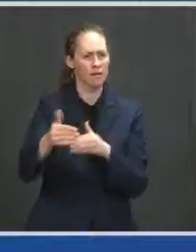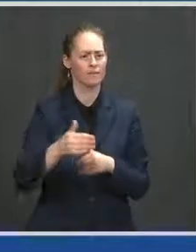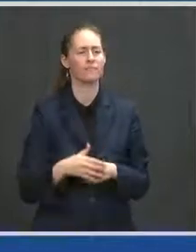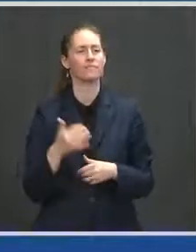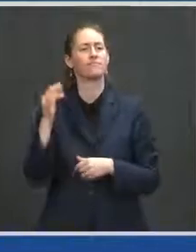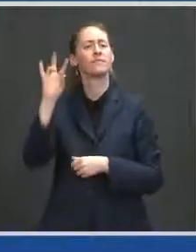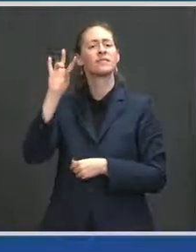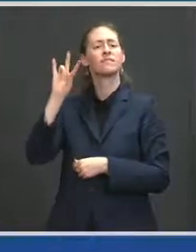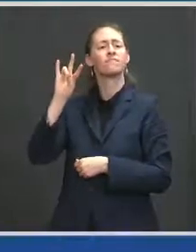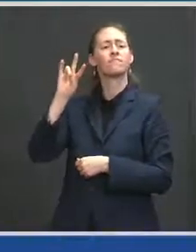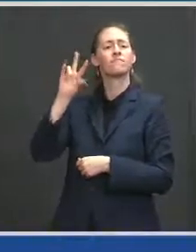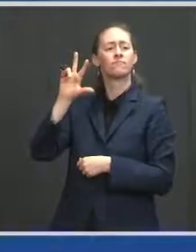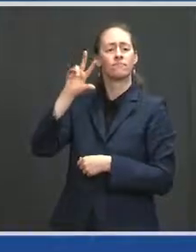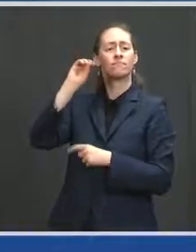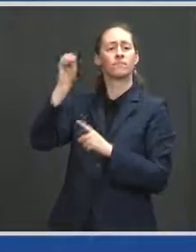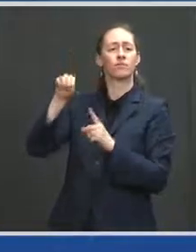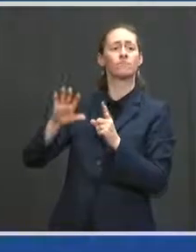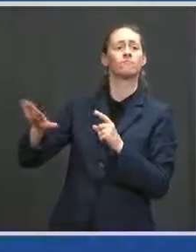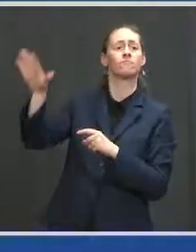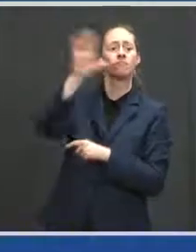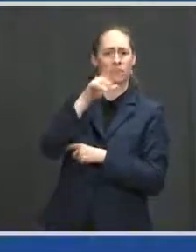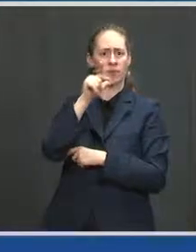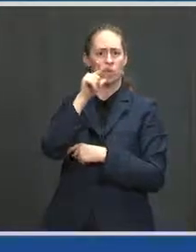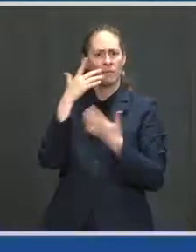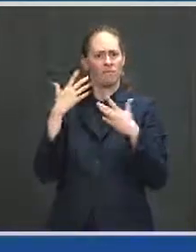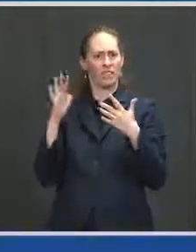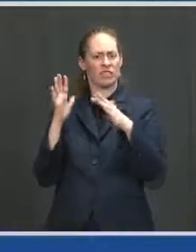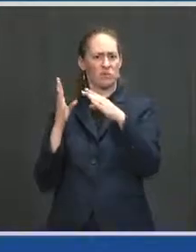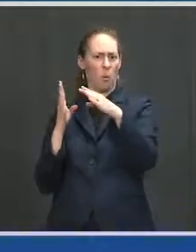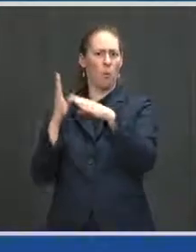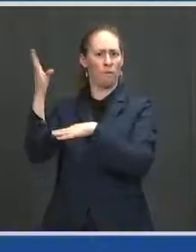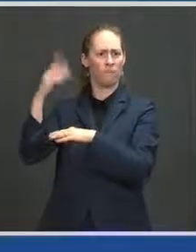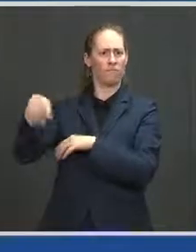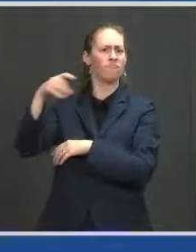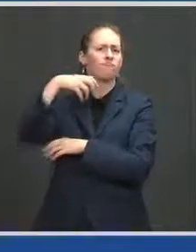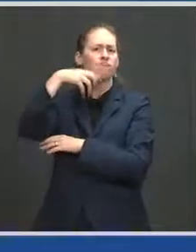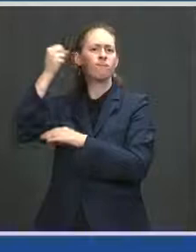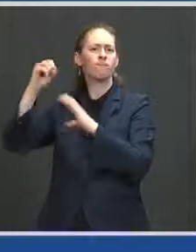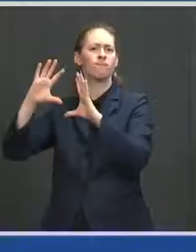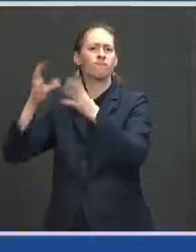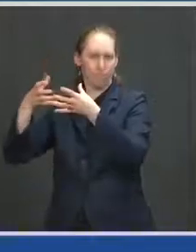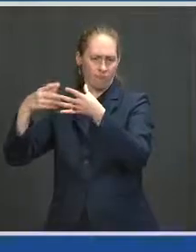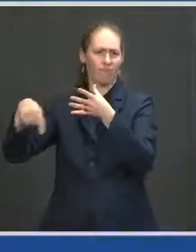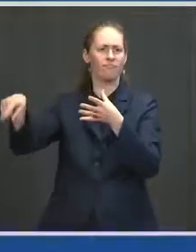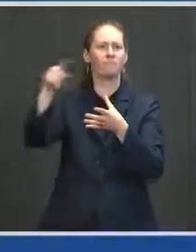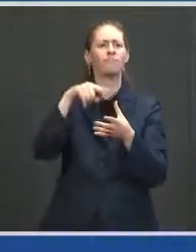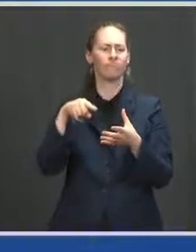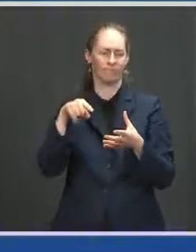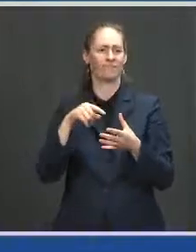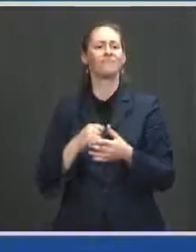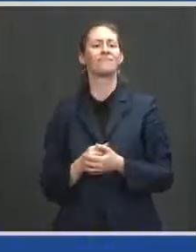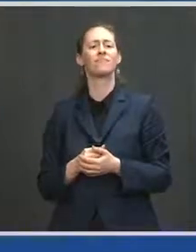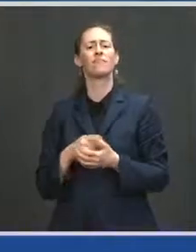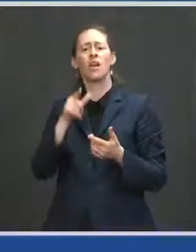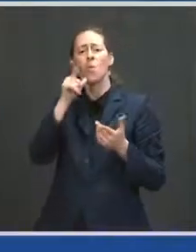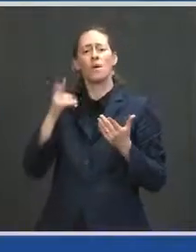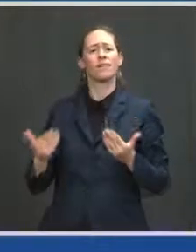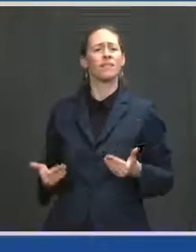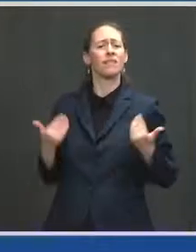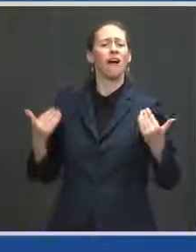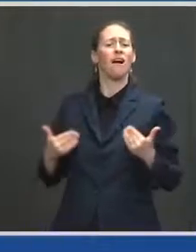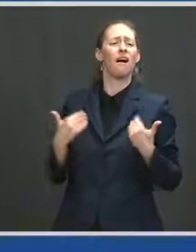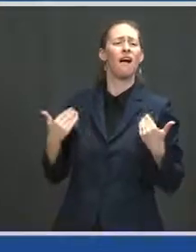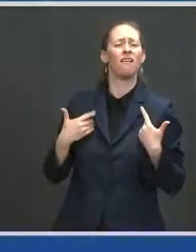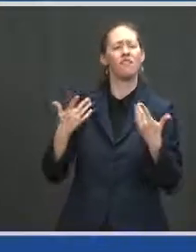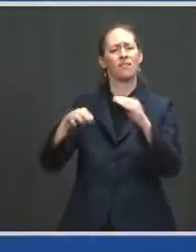40, with one shot. And as we especially need people under 40 to step up. Over 40 is doing much better.